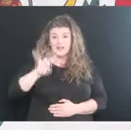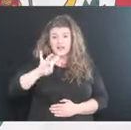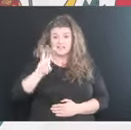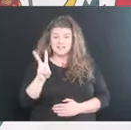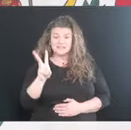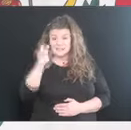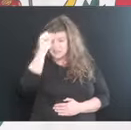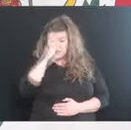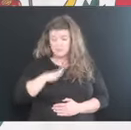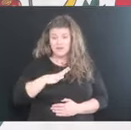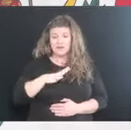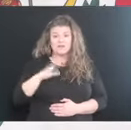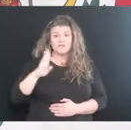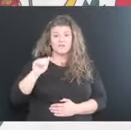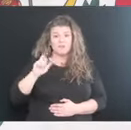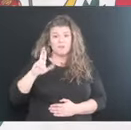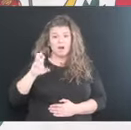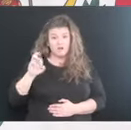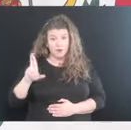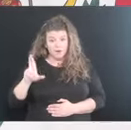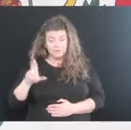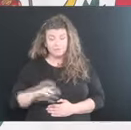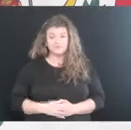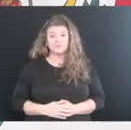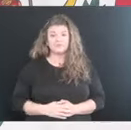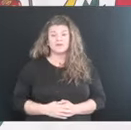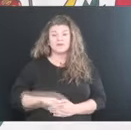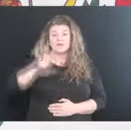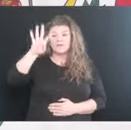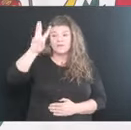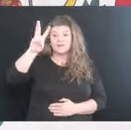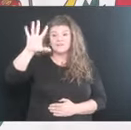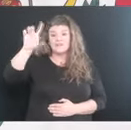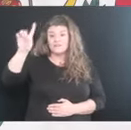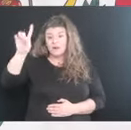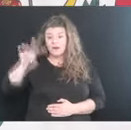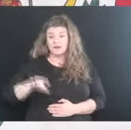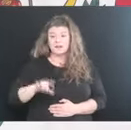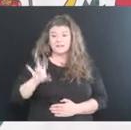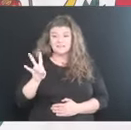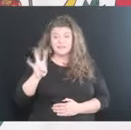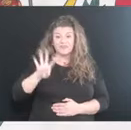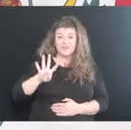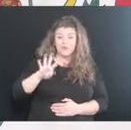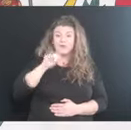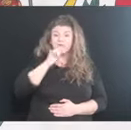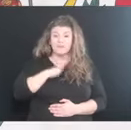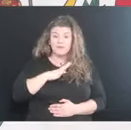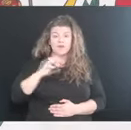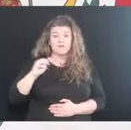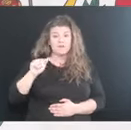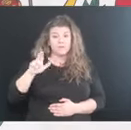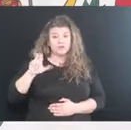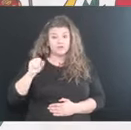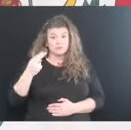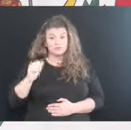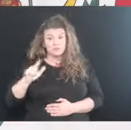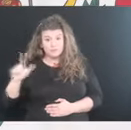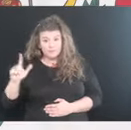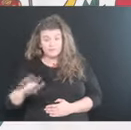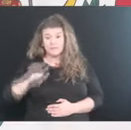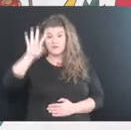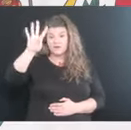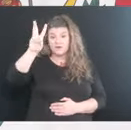-year-old male from Barber County, the 4651st death of a 74-year-old female from Marshall County, the